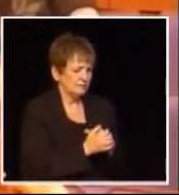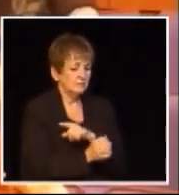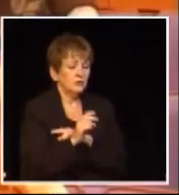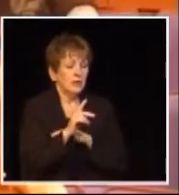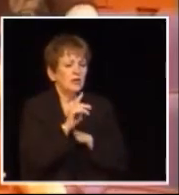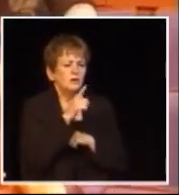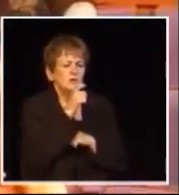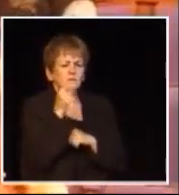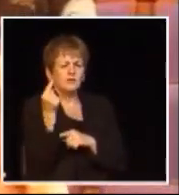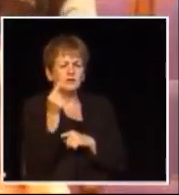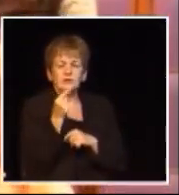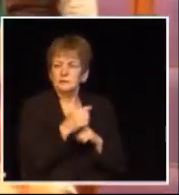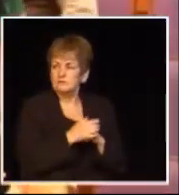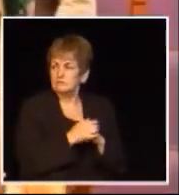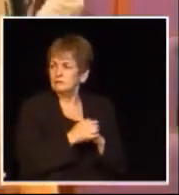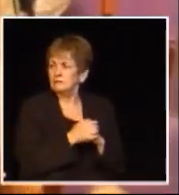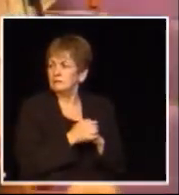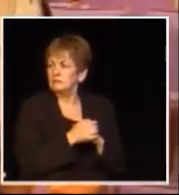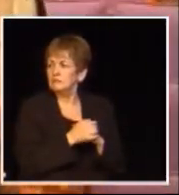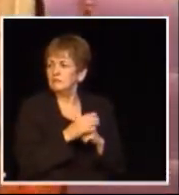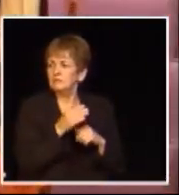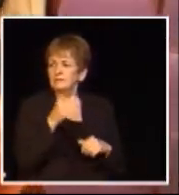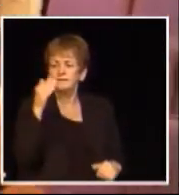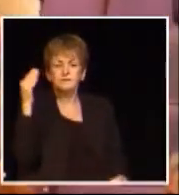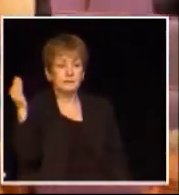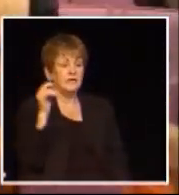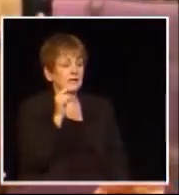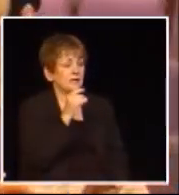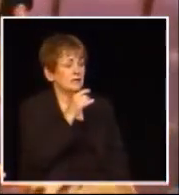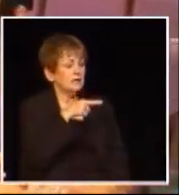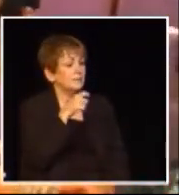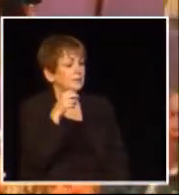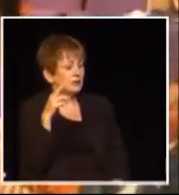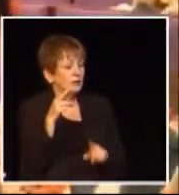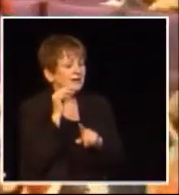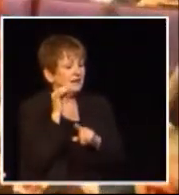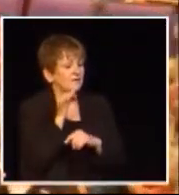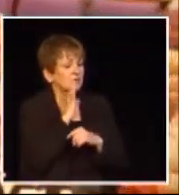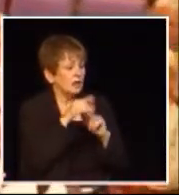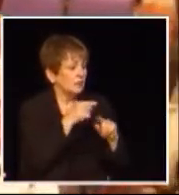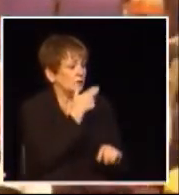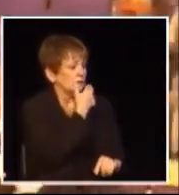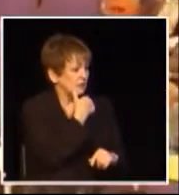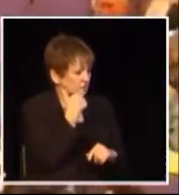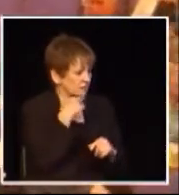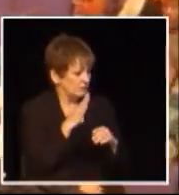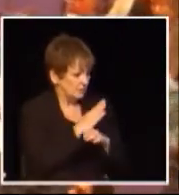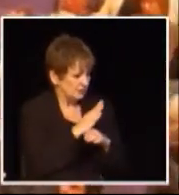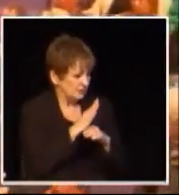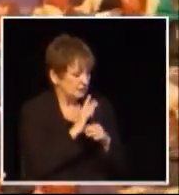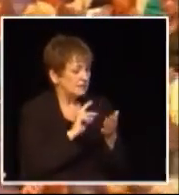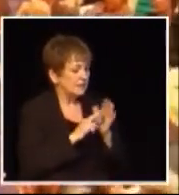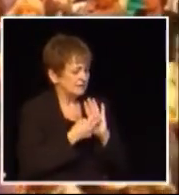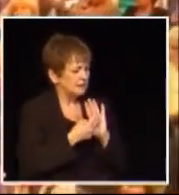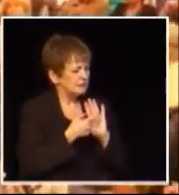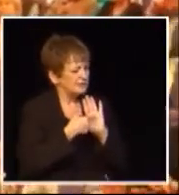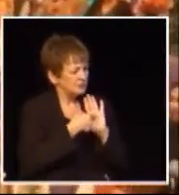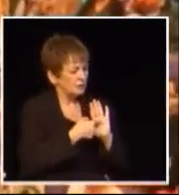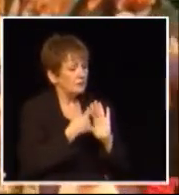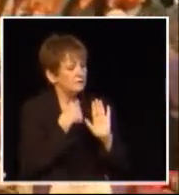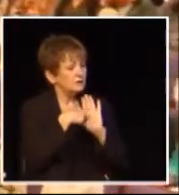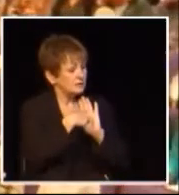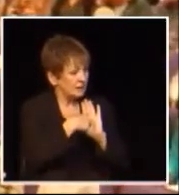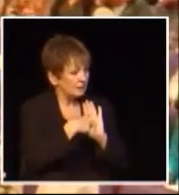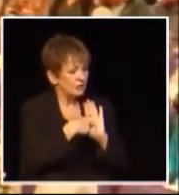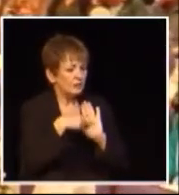who would like to start on this one well I'll start because I think if you're addressing the restaurant industry particularly what I said is that